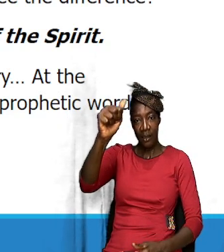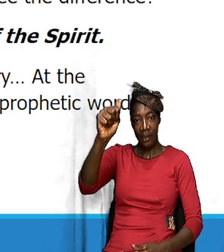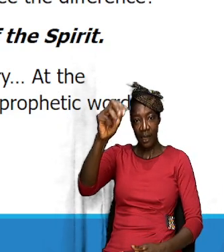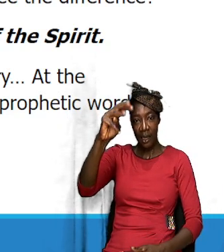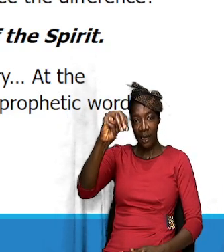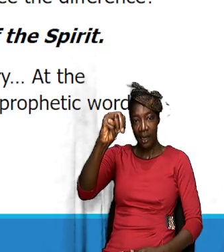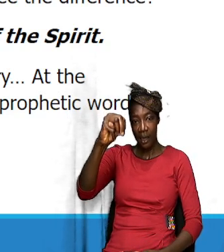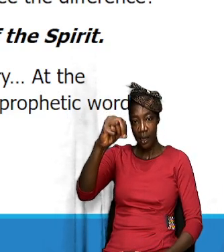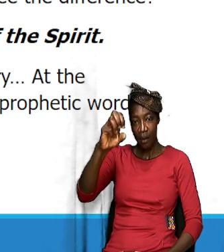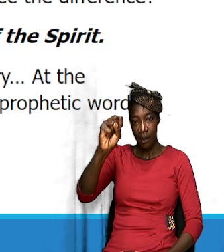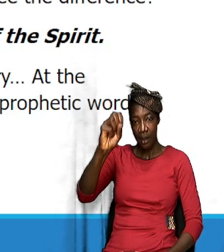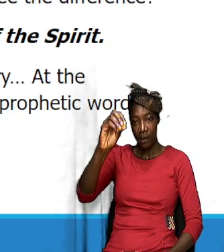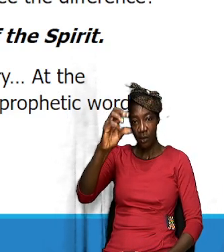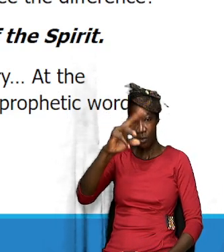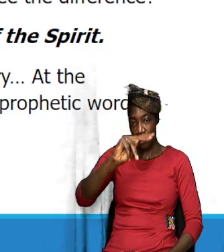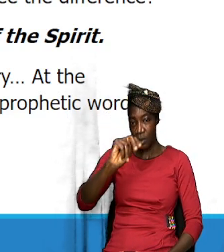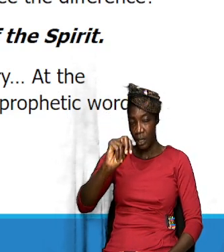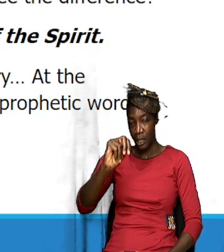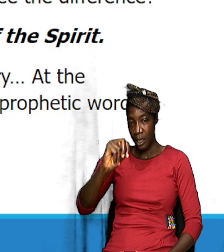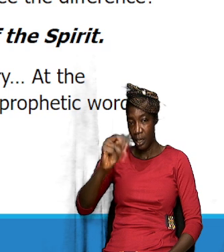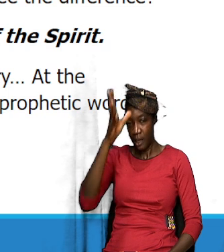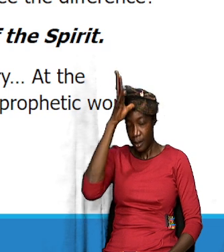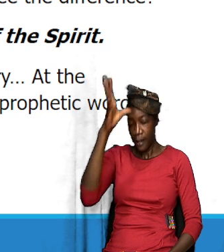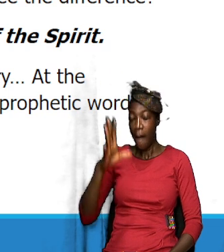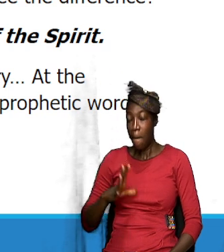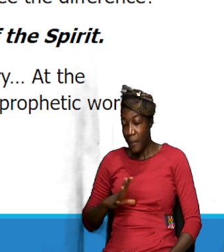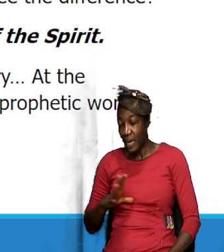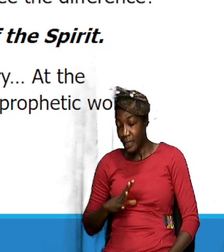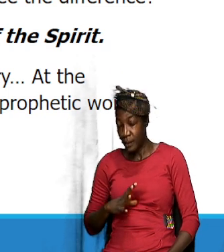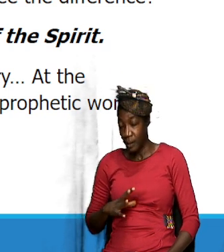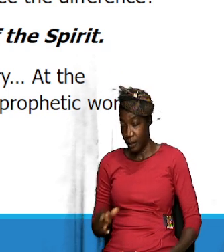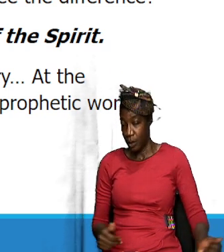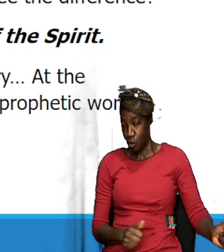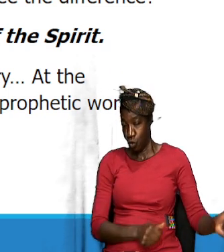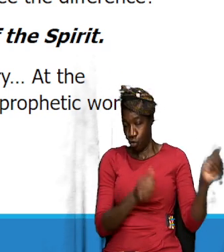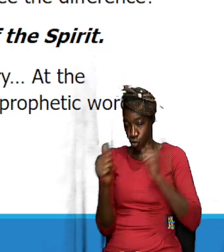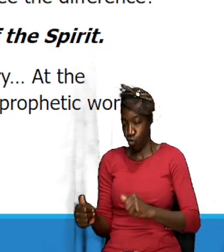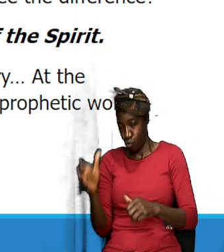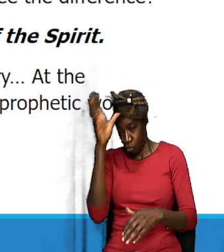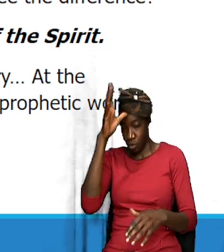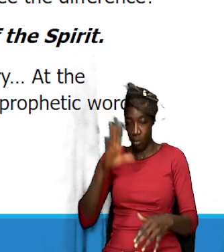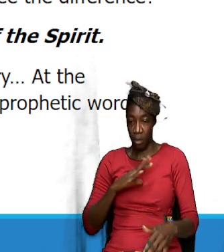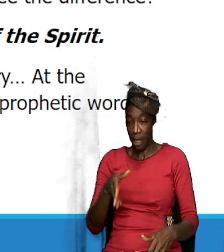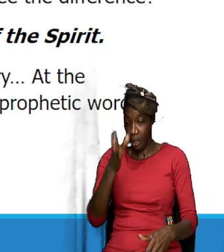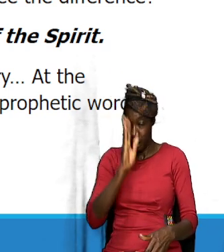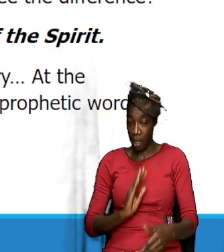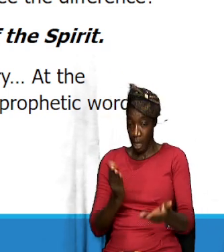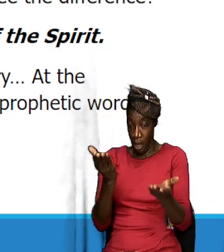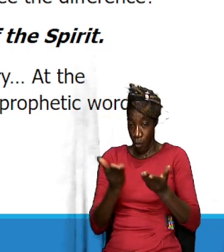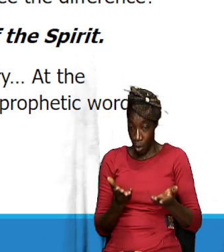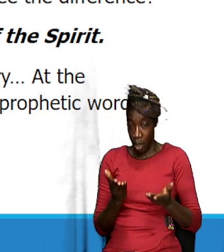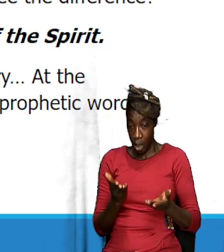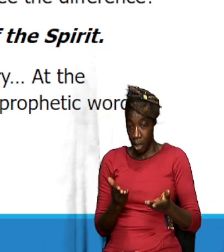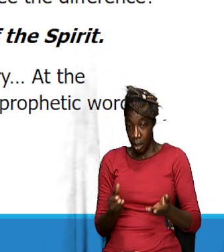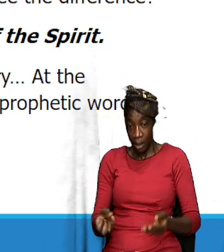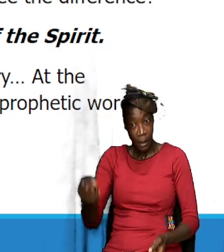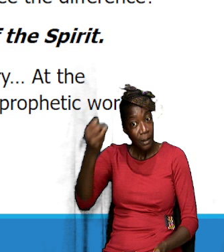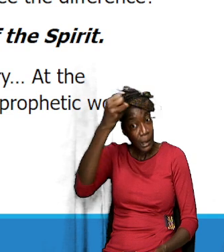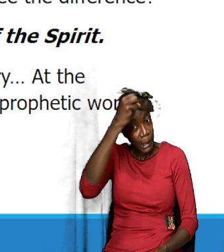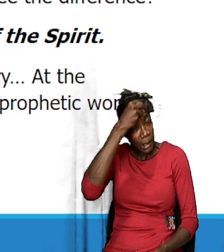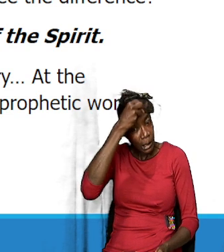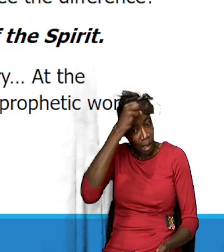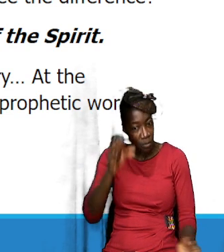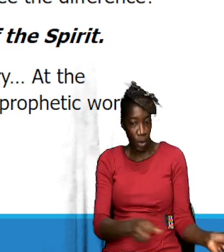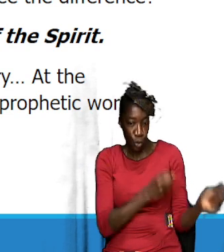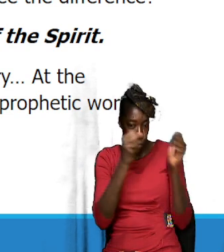it kind of illustrates the point that I'm making. God, for some reason, wanted Samson to be